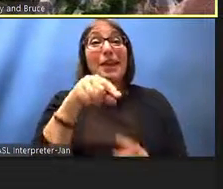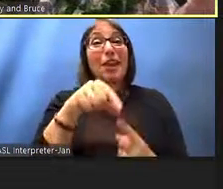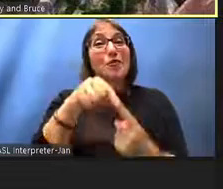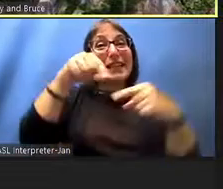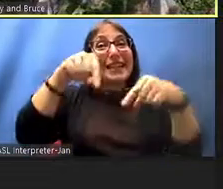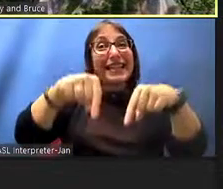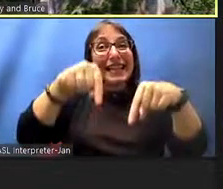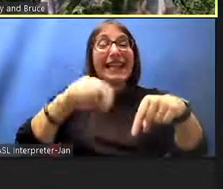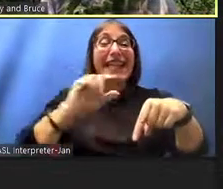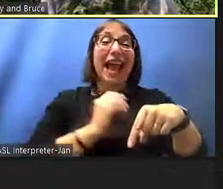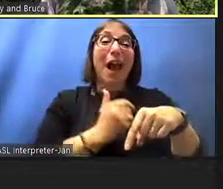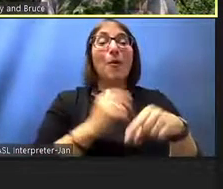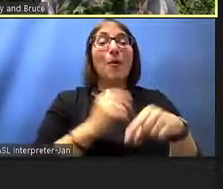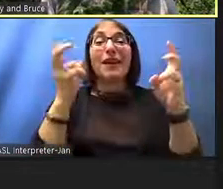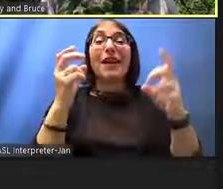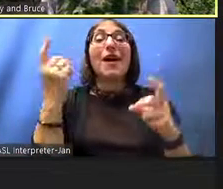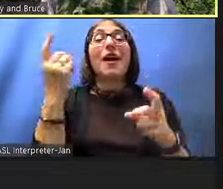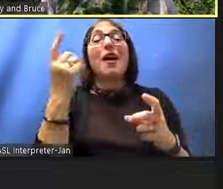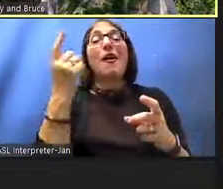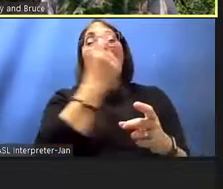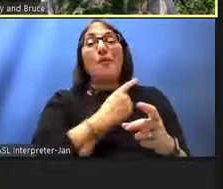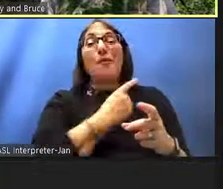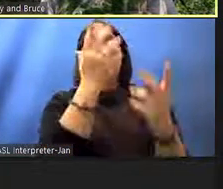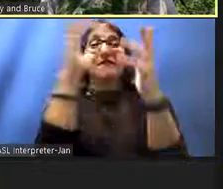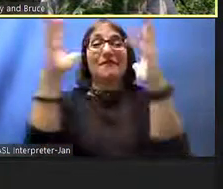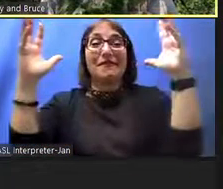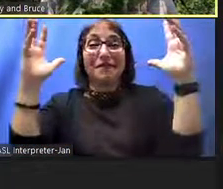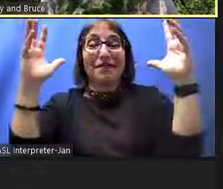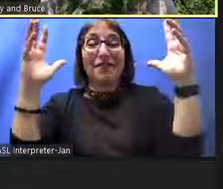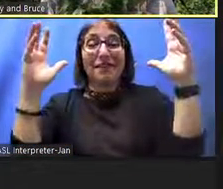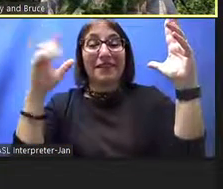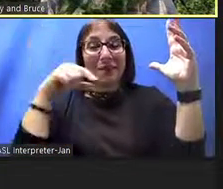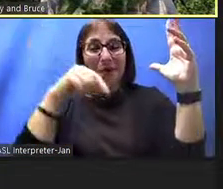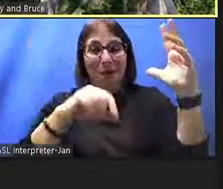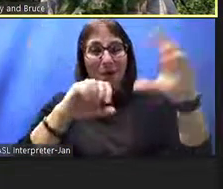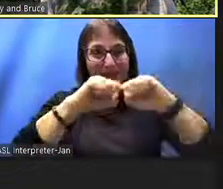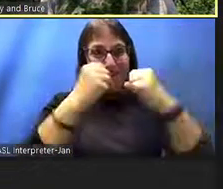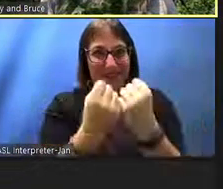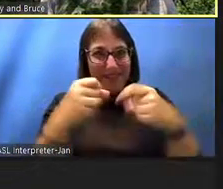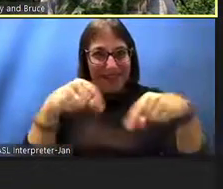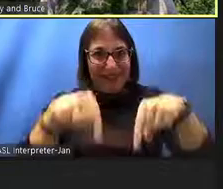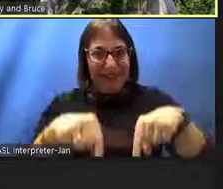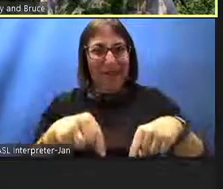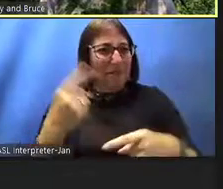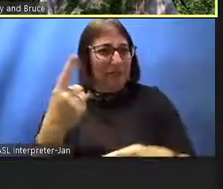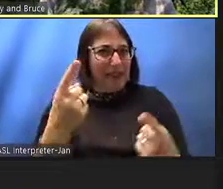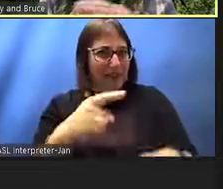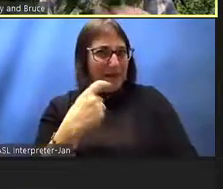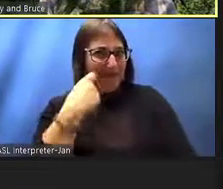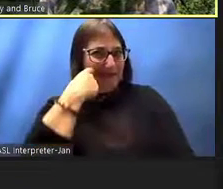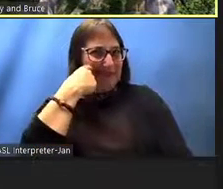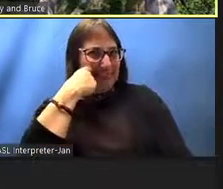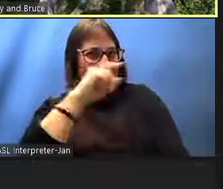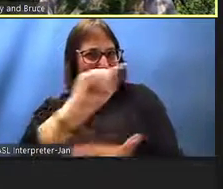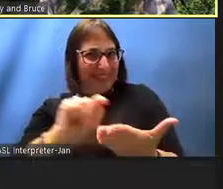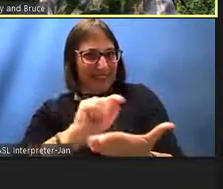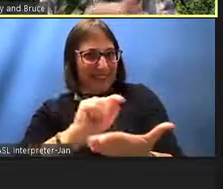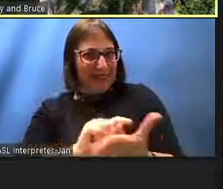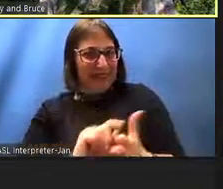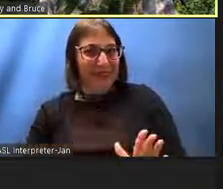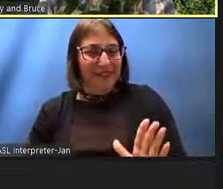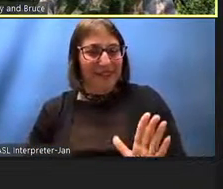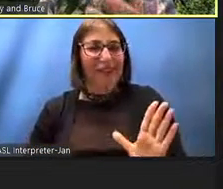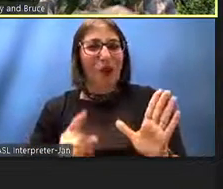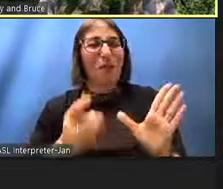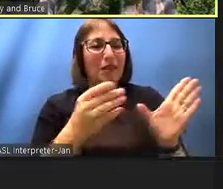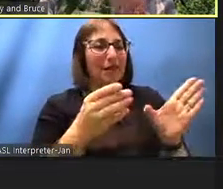society this is more in recent times uh well let me finish this shift and